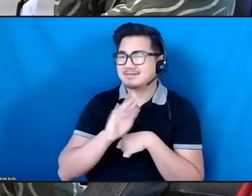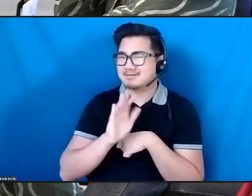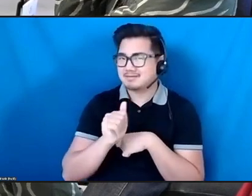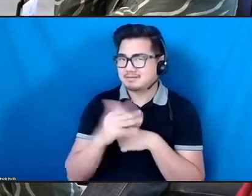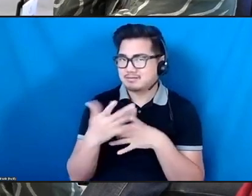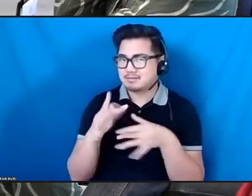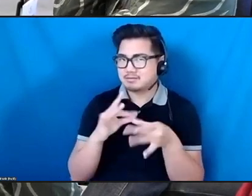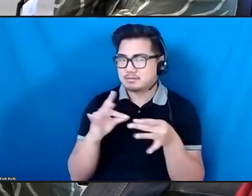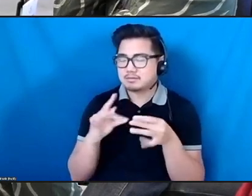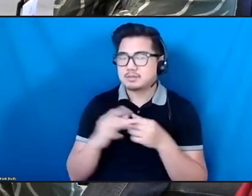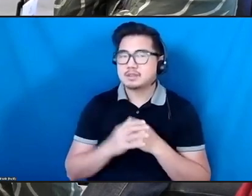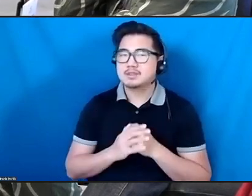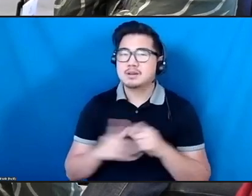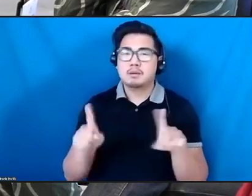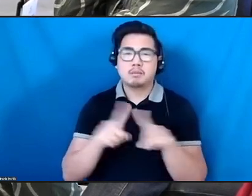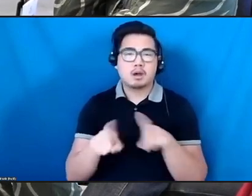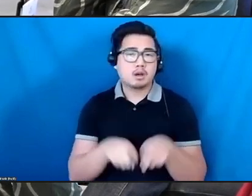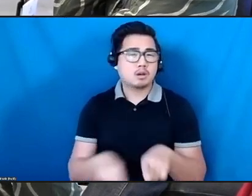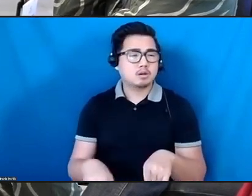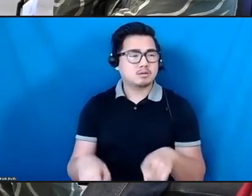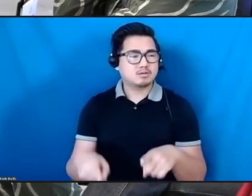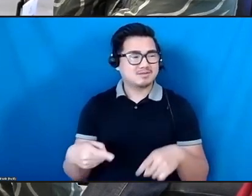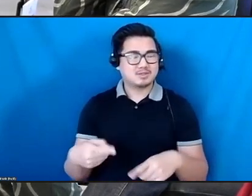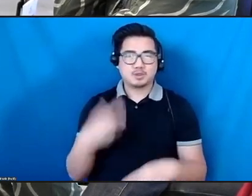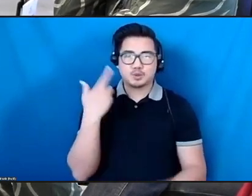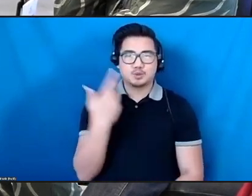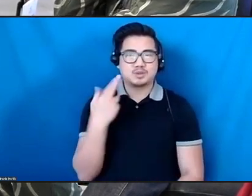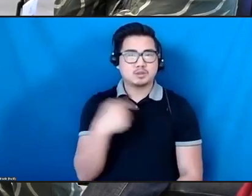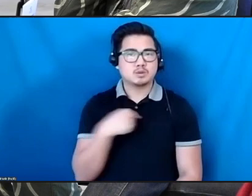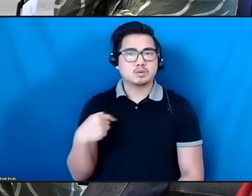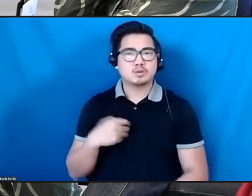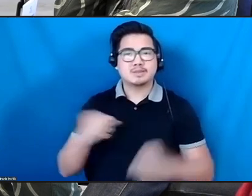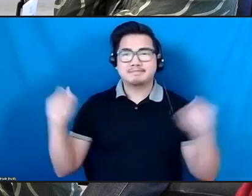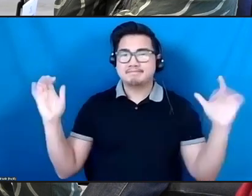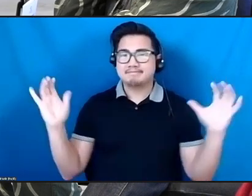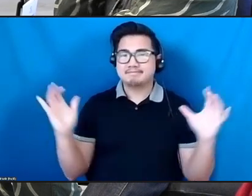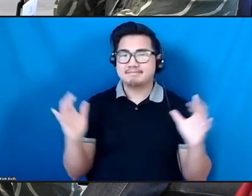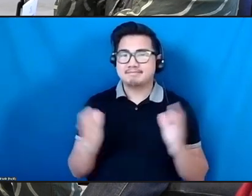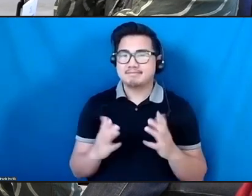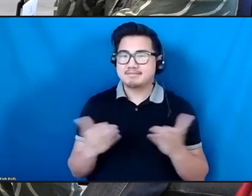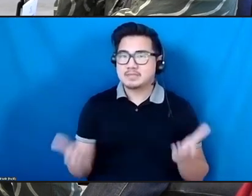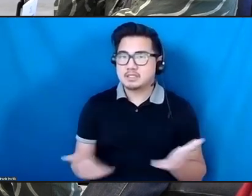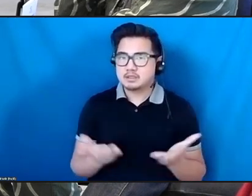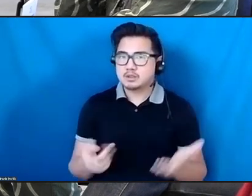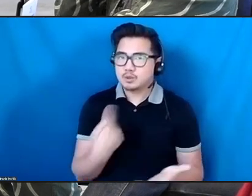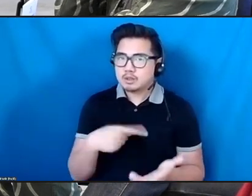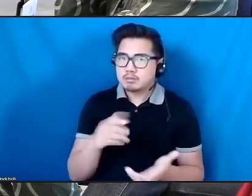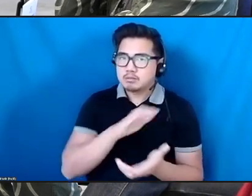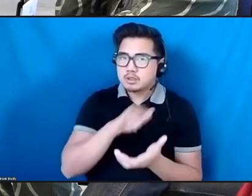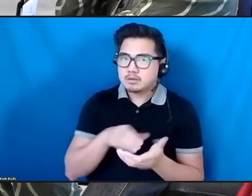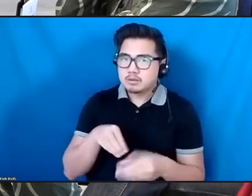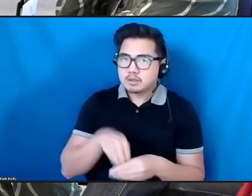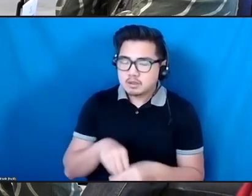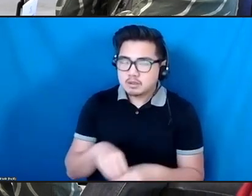in international presentation and exchange in real time and space. And